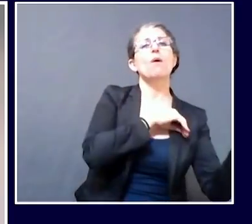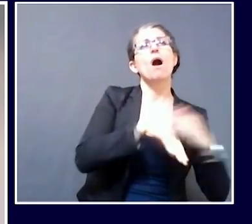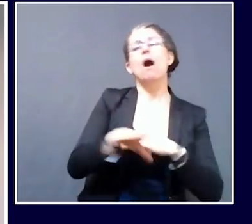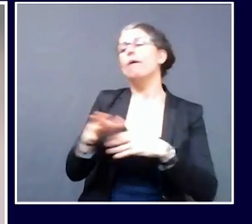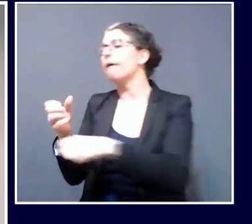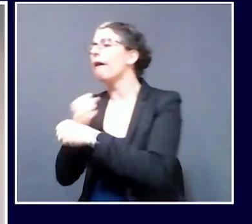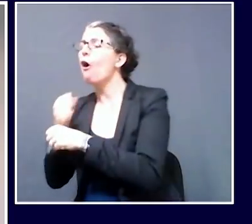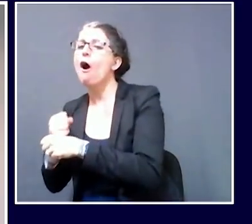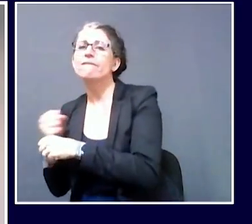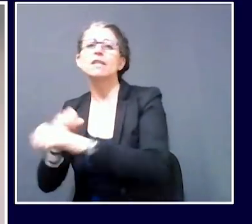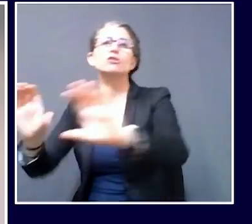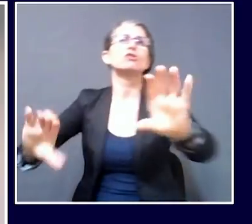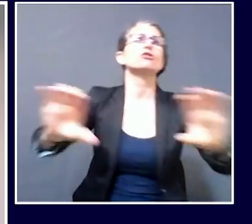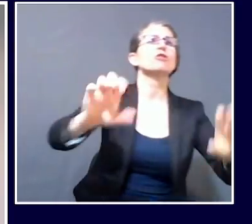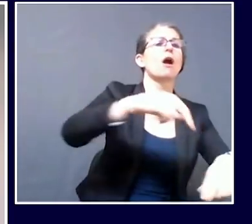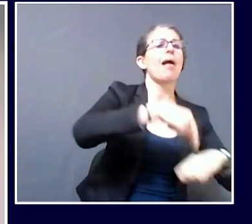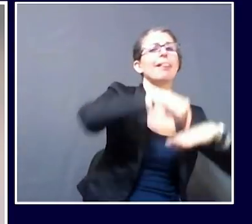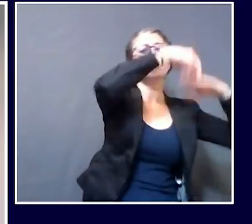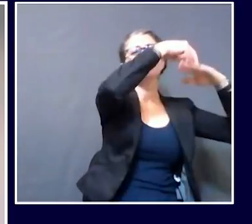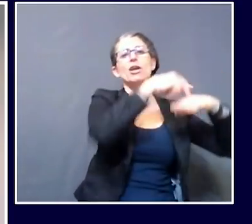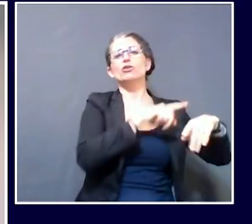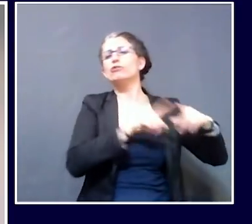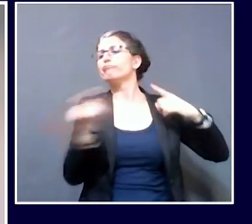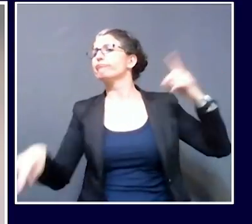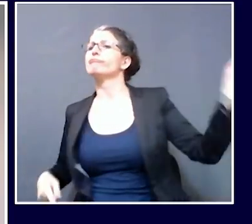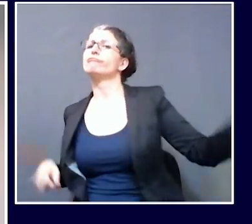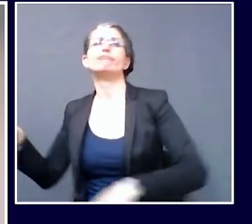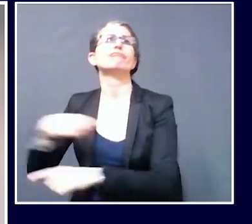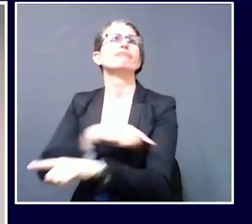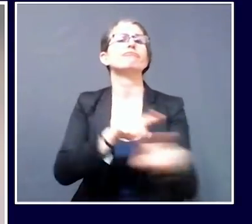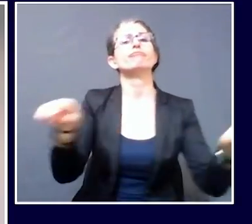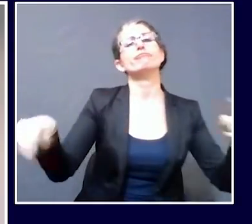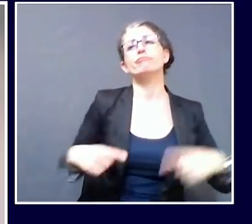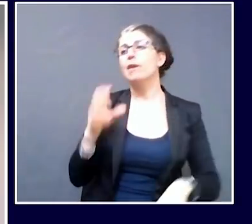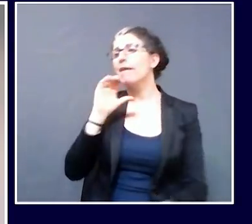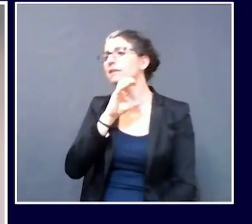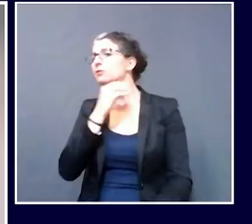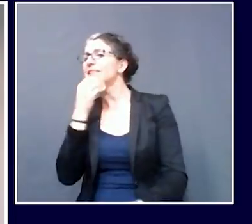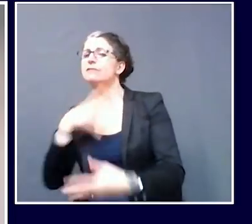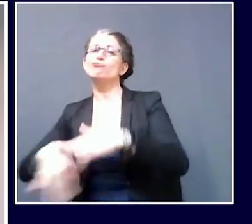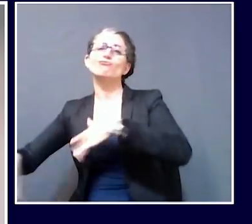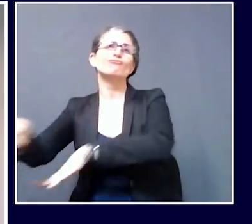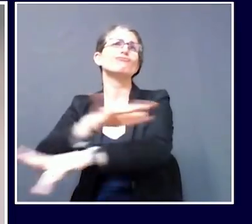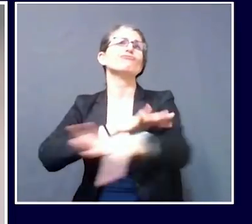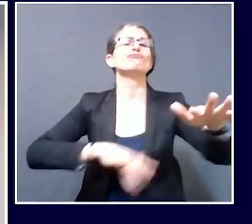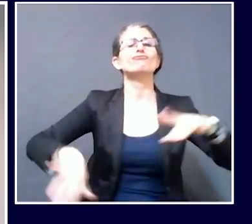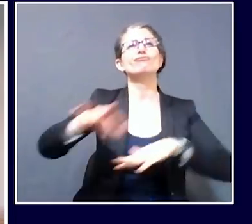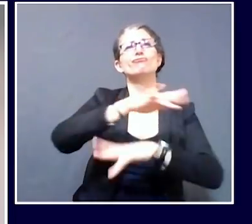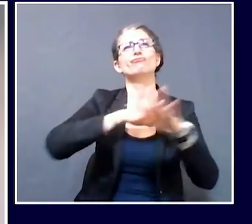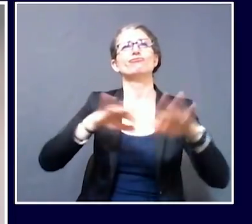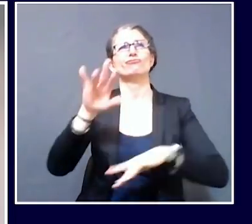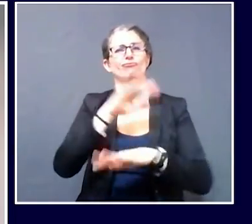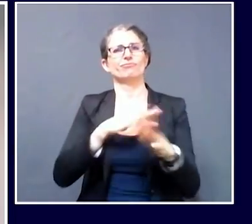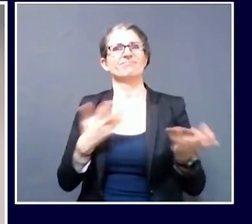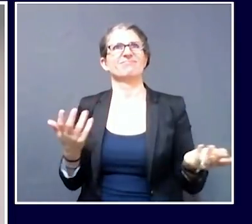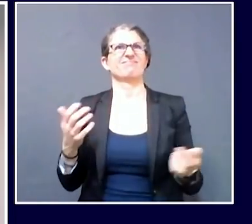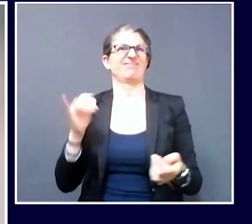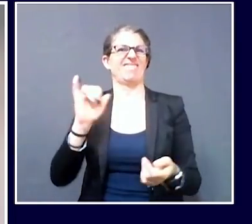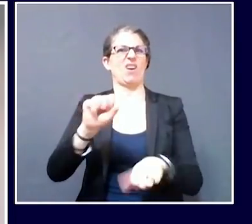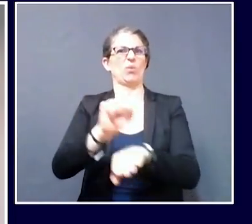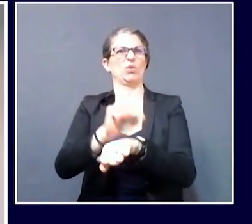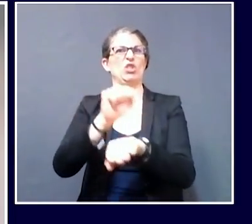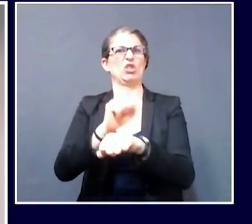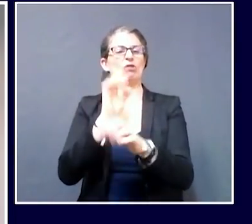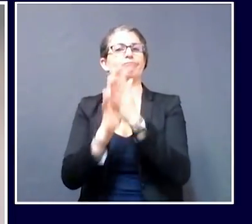of people. Workplaces are, by definition, places where people come into contact with each other frequently. That's why workplaces are